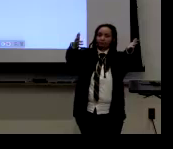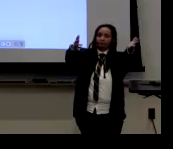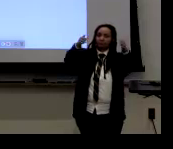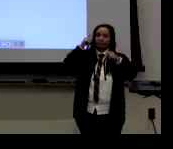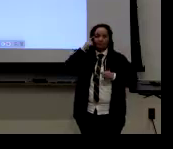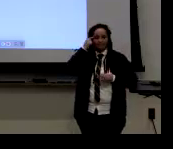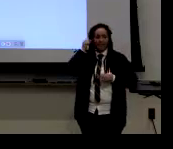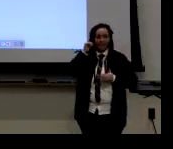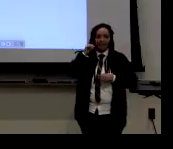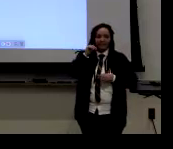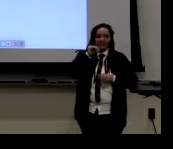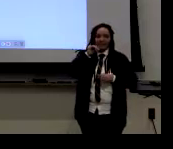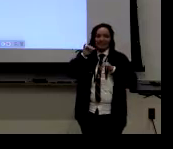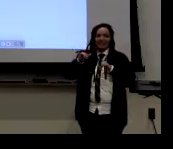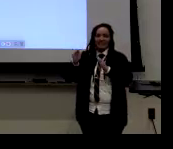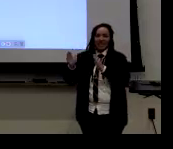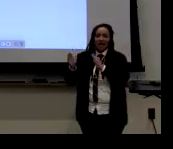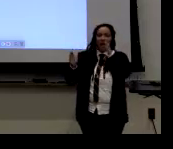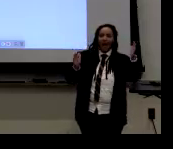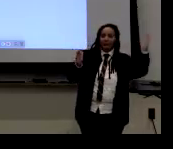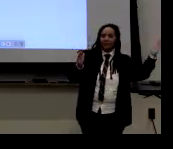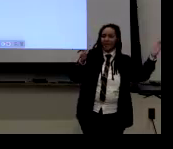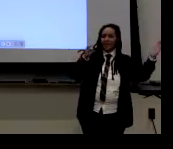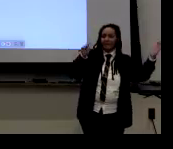So more research in this area would be great.